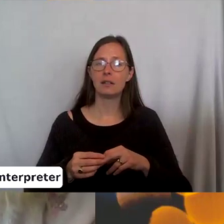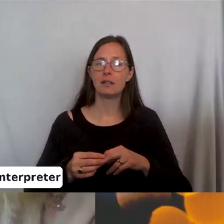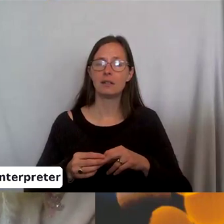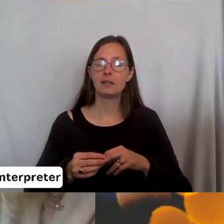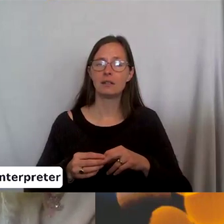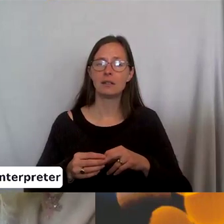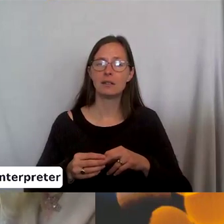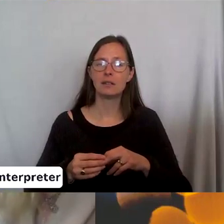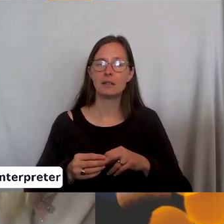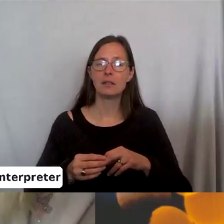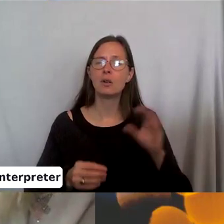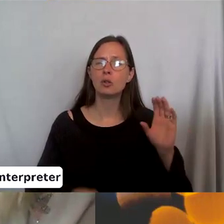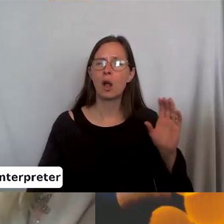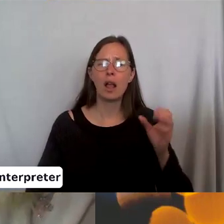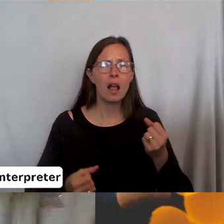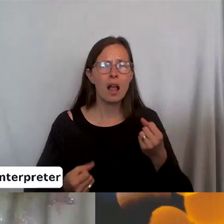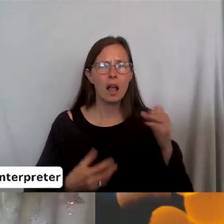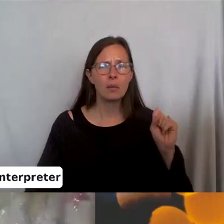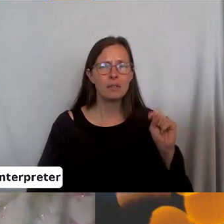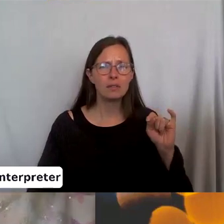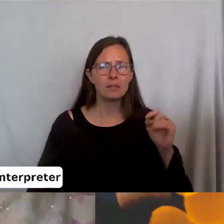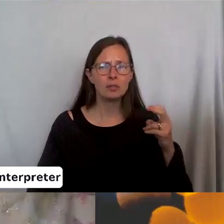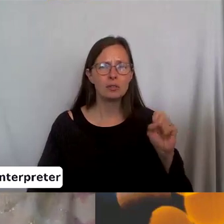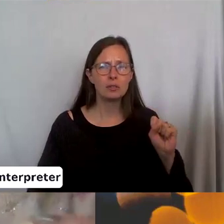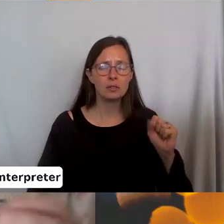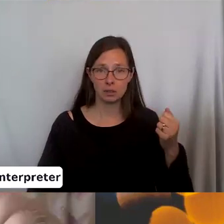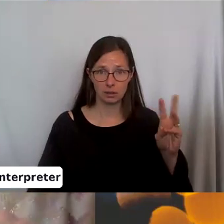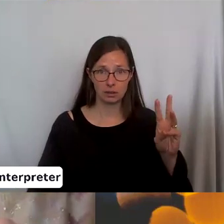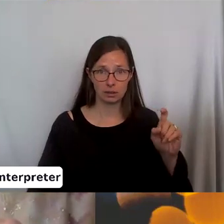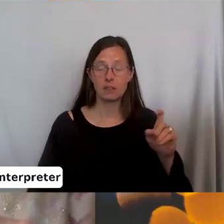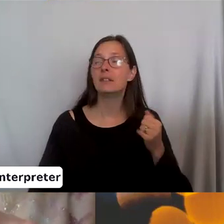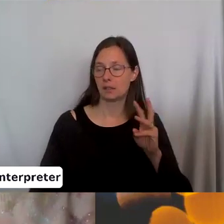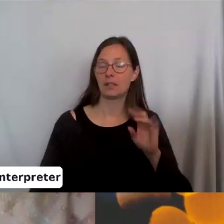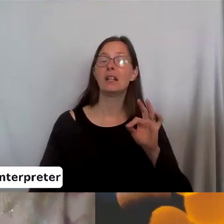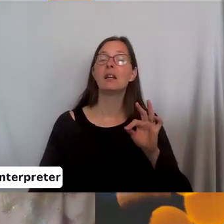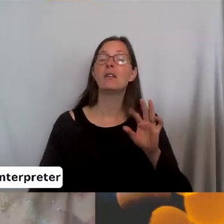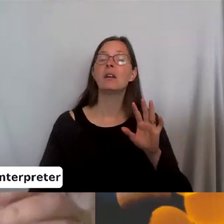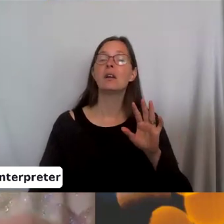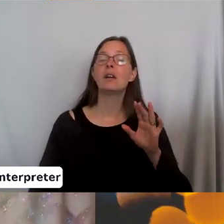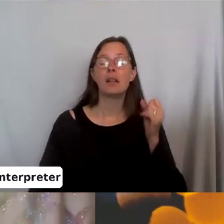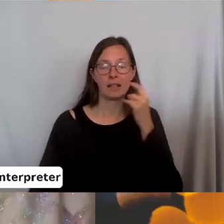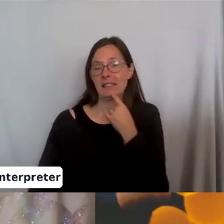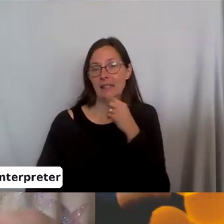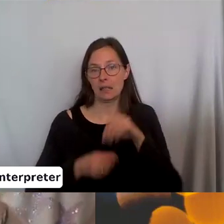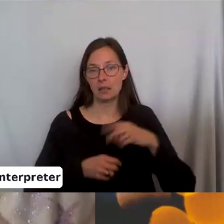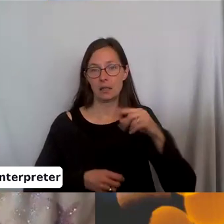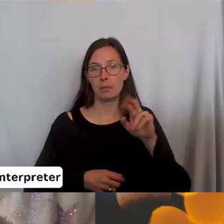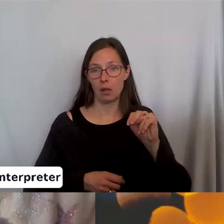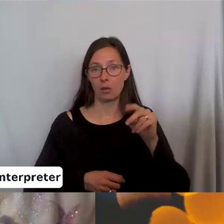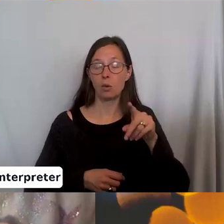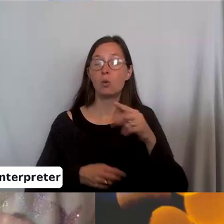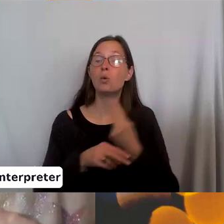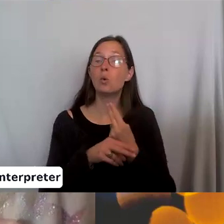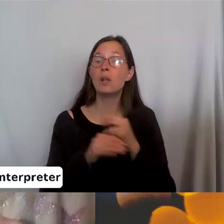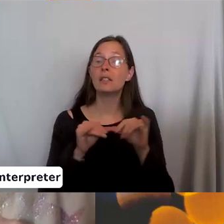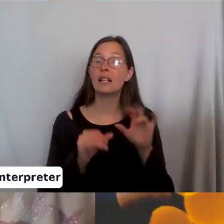And how many stitches was it again, 16, 16, if you're on, which it says in the pattern, if you are on a size seven